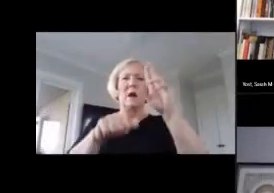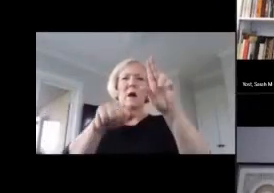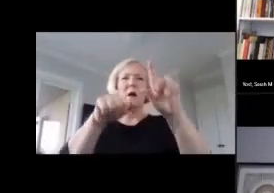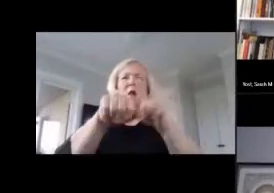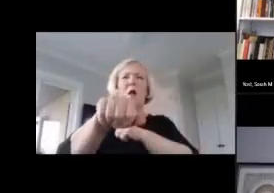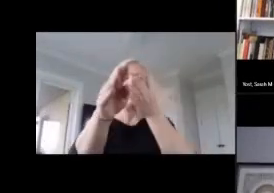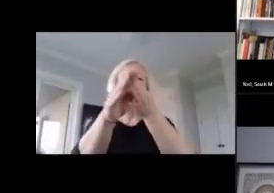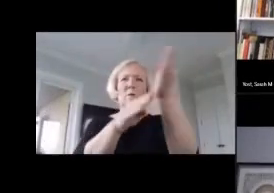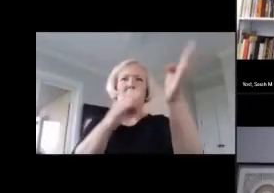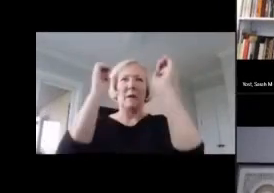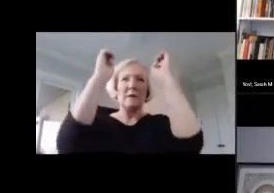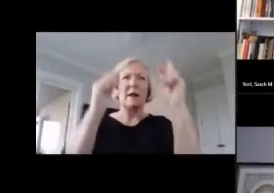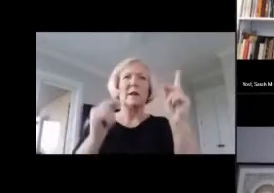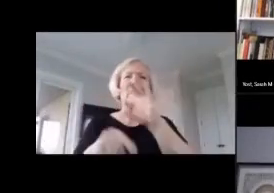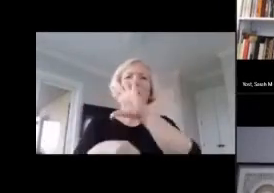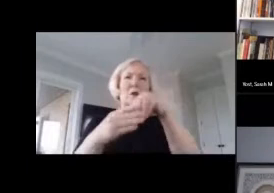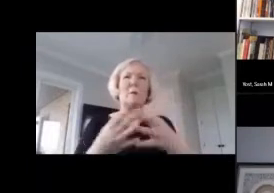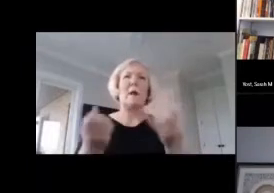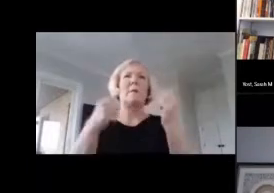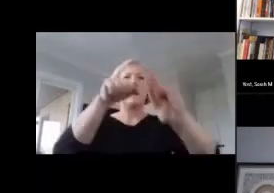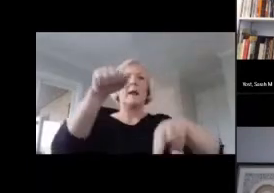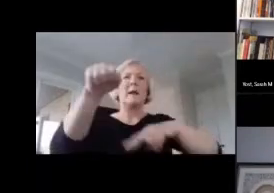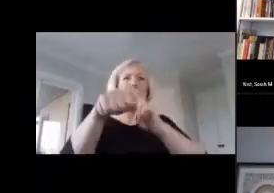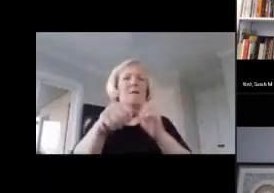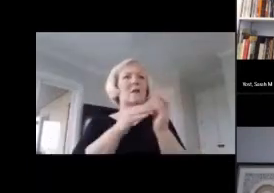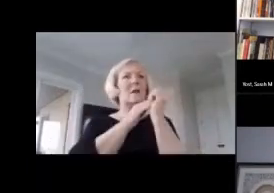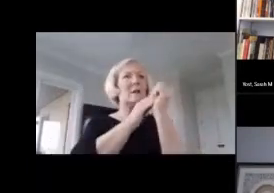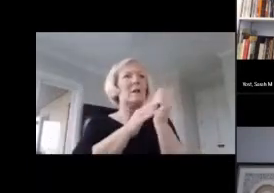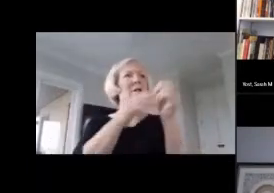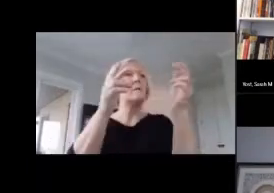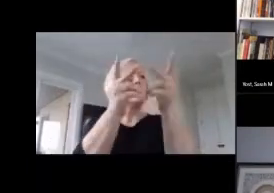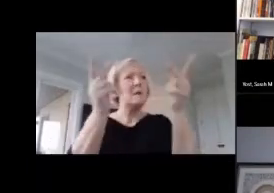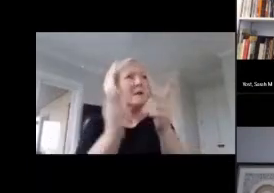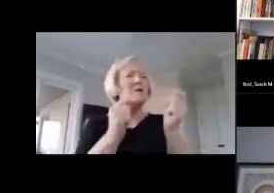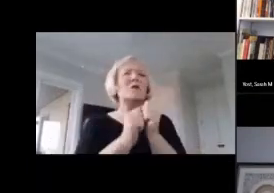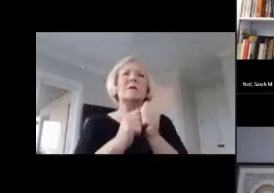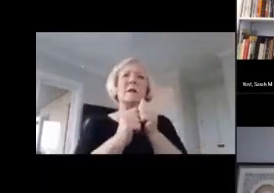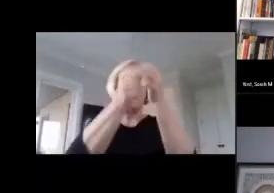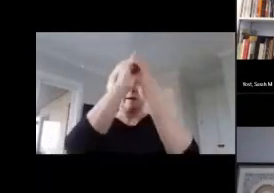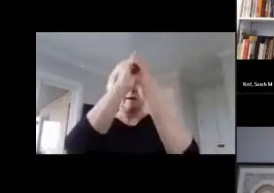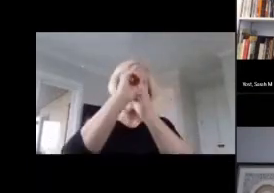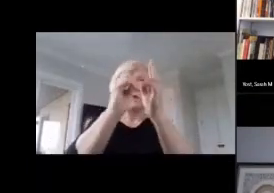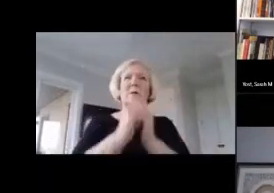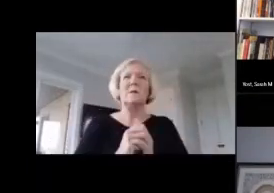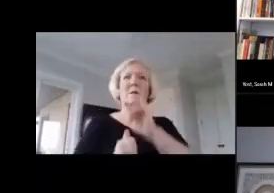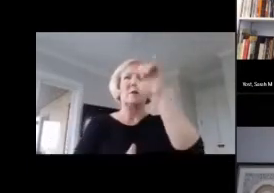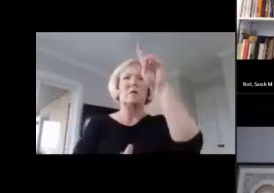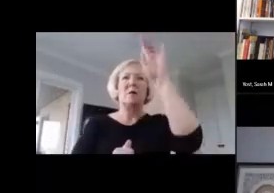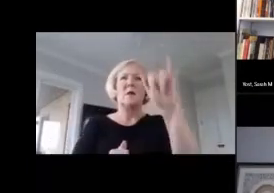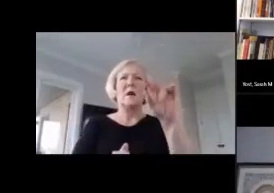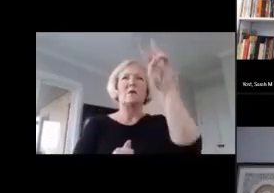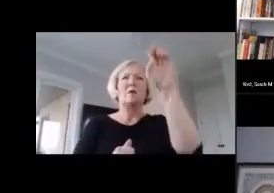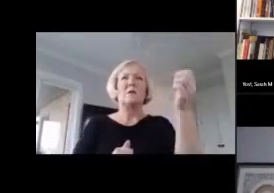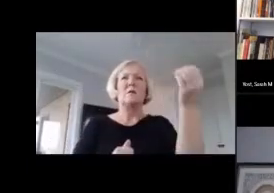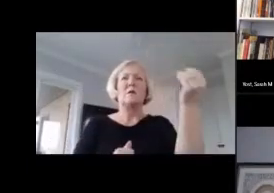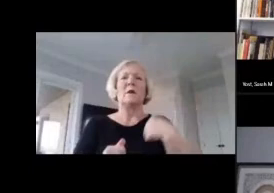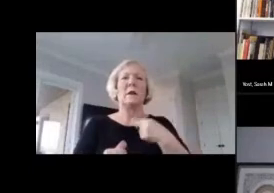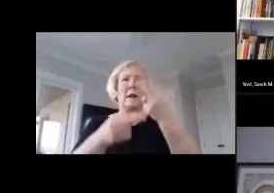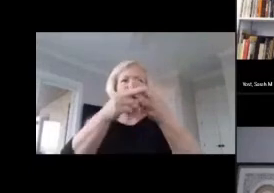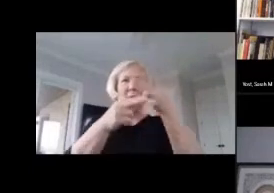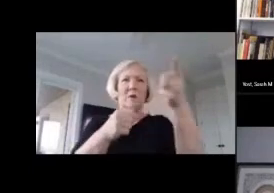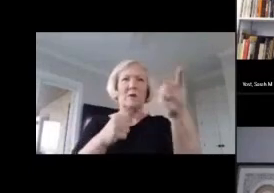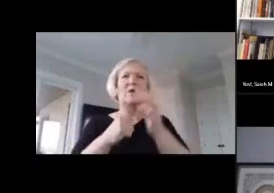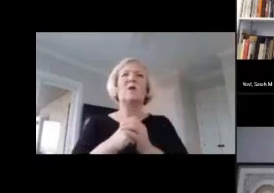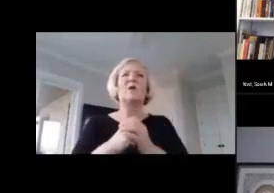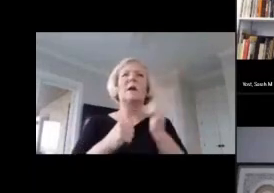includes many national leadership positions and accolades. In July 2014, President Barack Obama named Brookins as a member